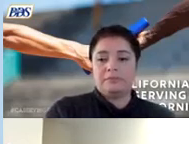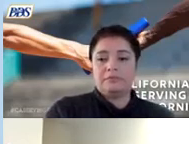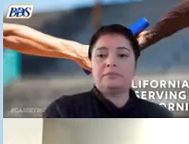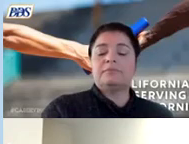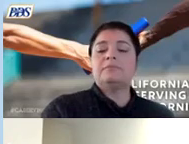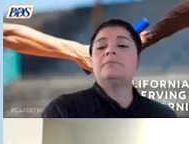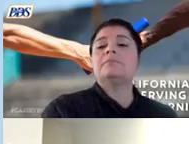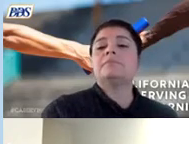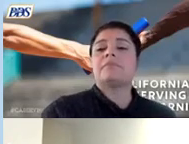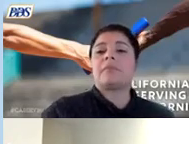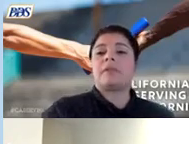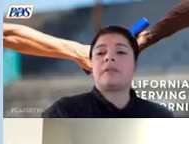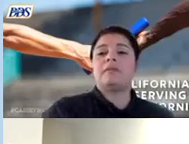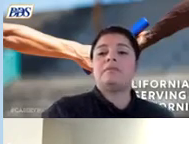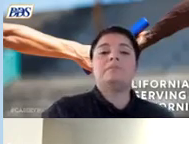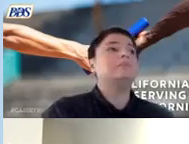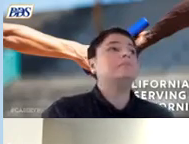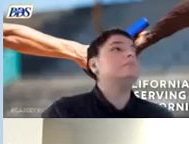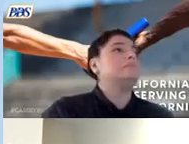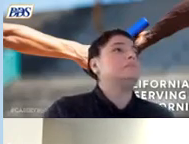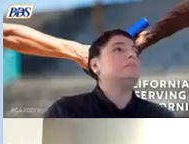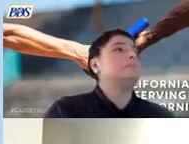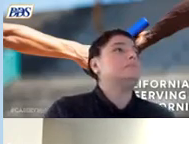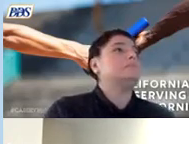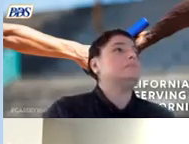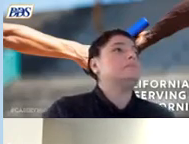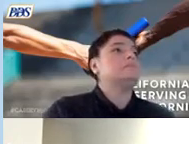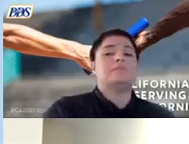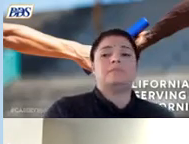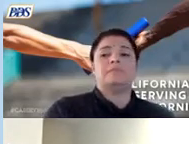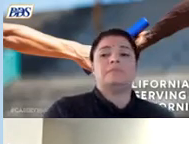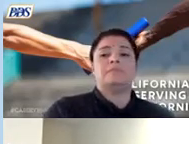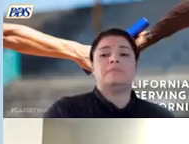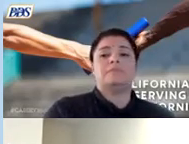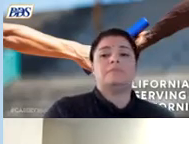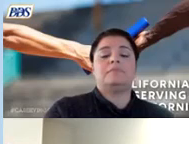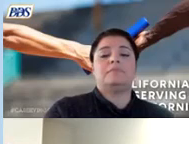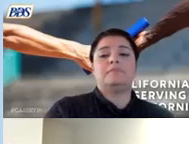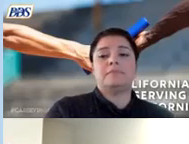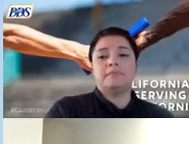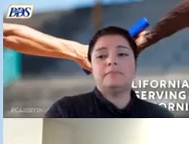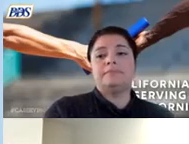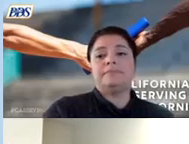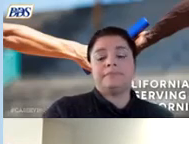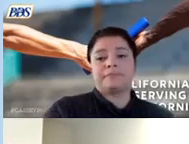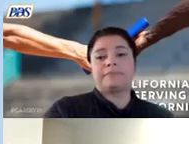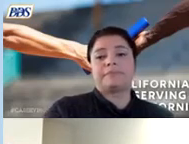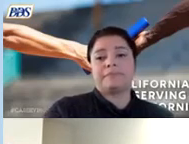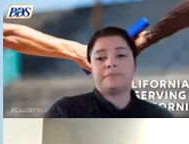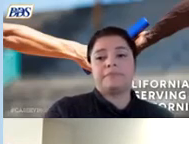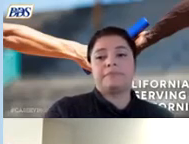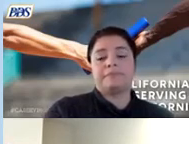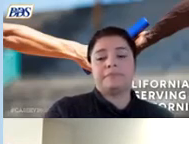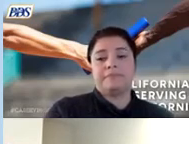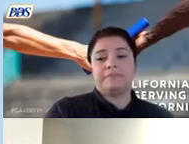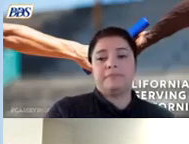training in we are hands and voices in deaf with dignity and um kristen stratton is